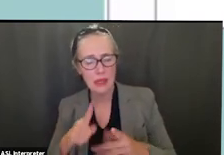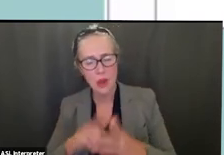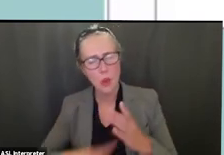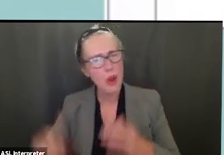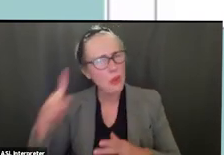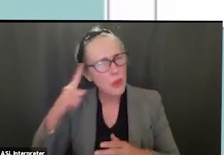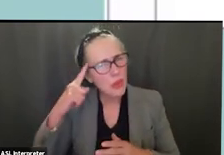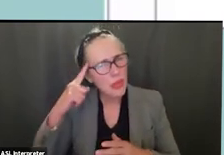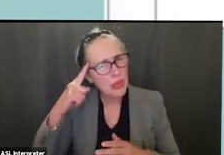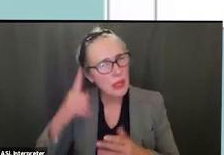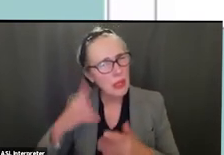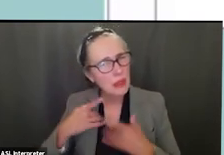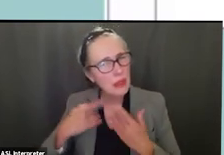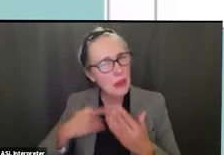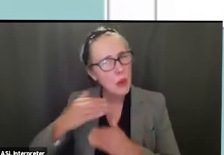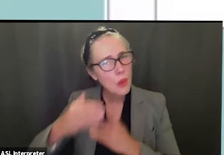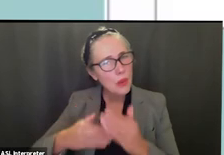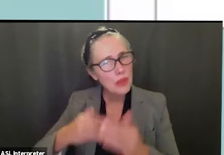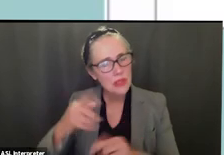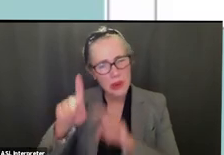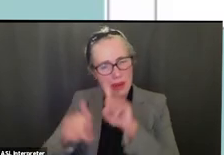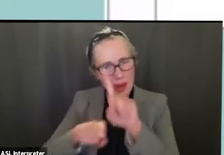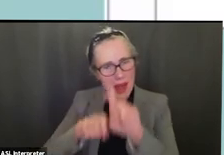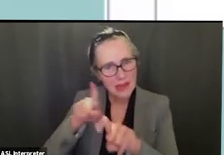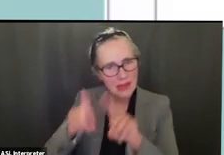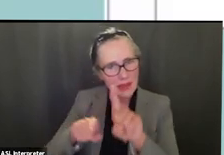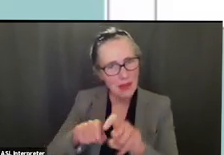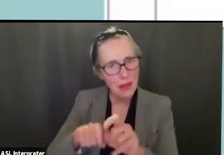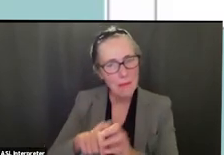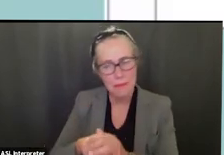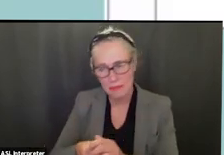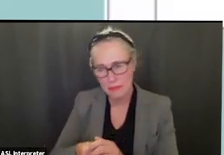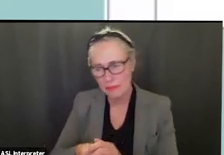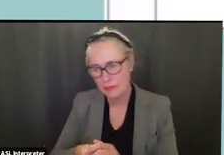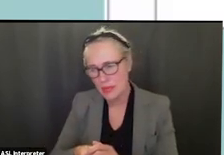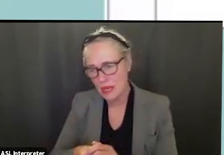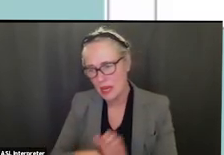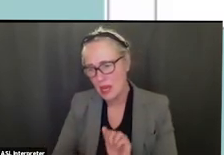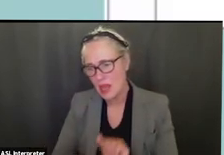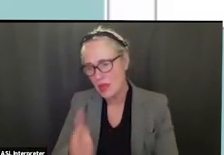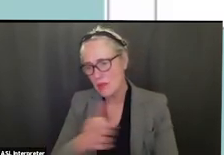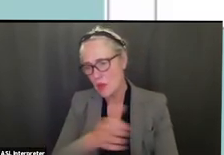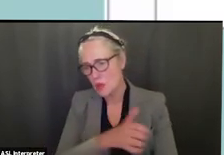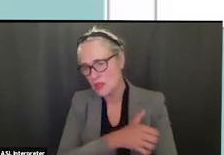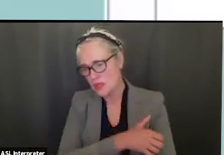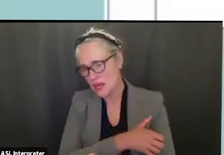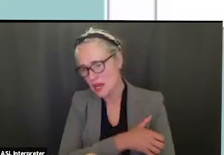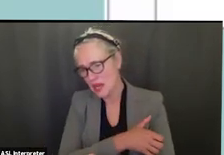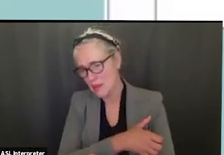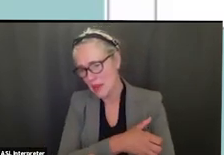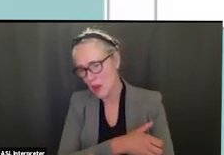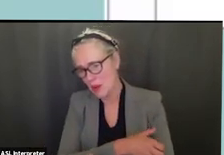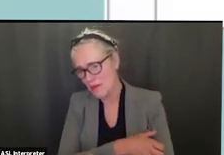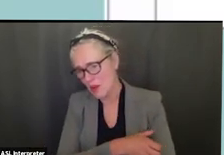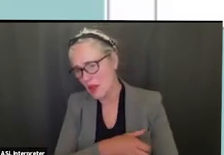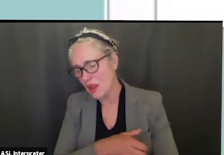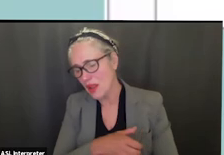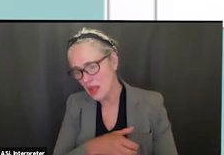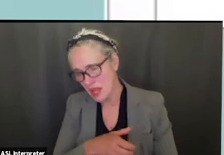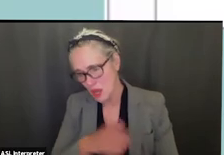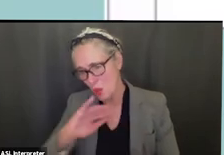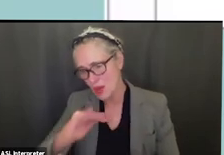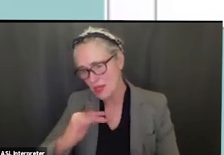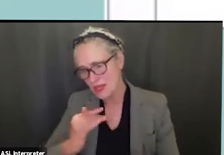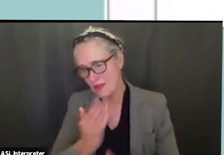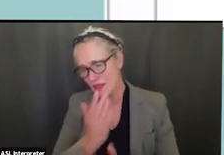but probably most powerful is the fifth part which is